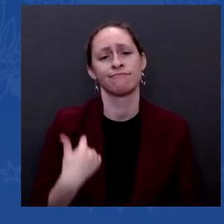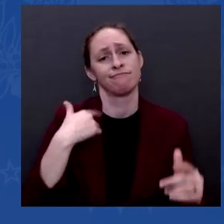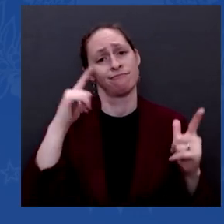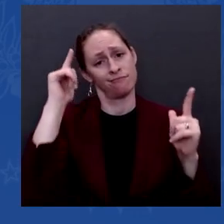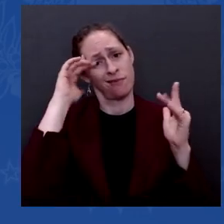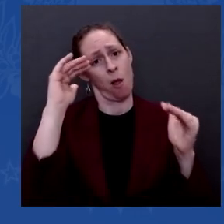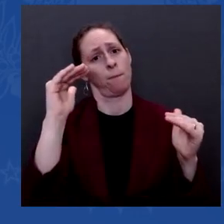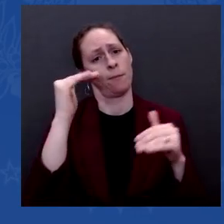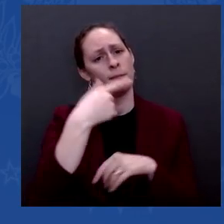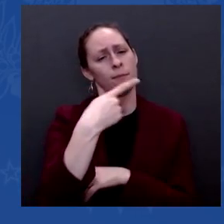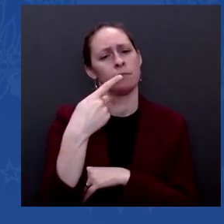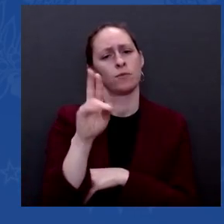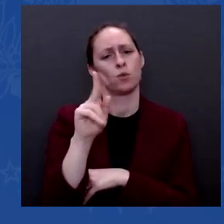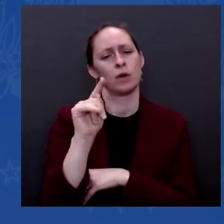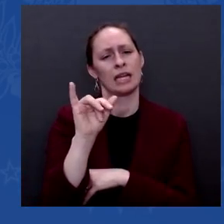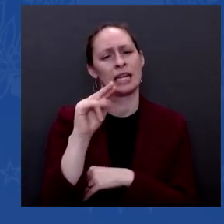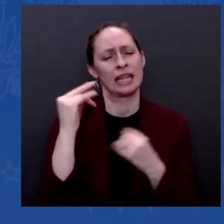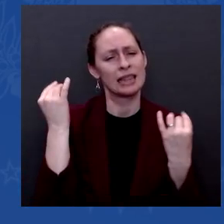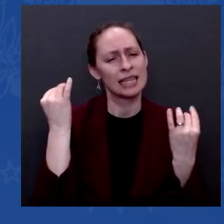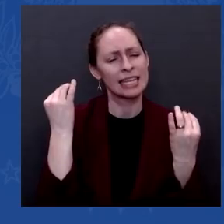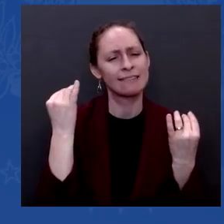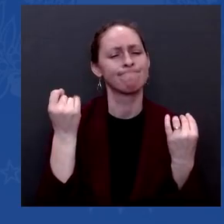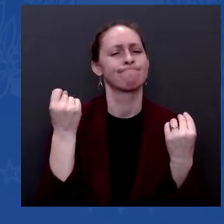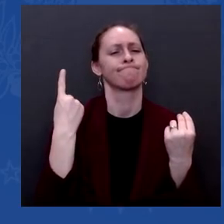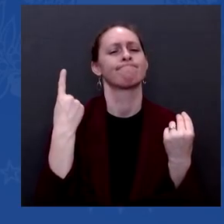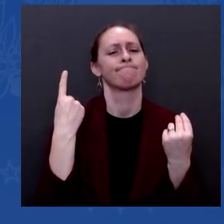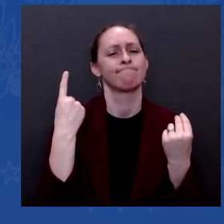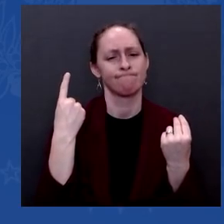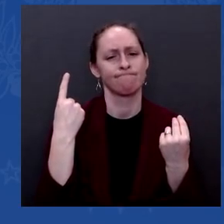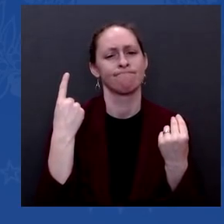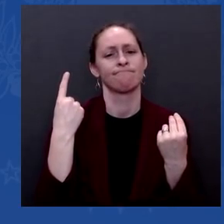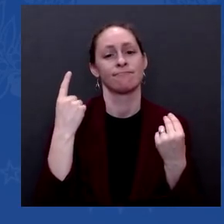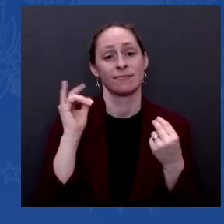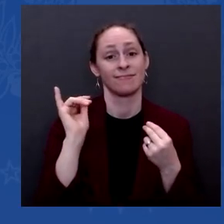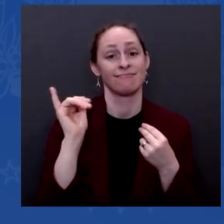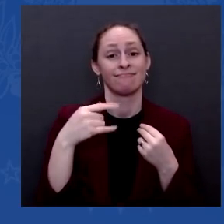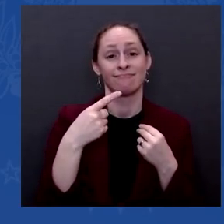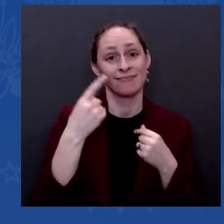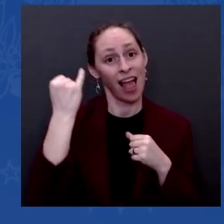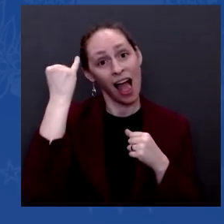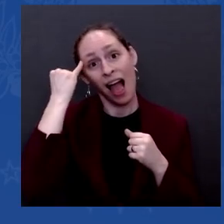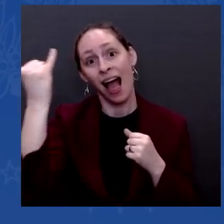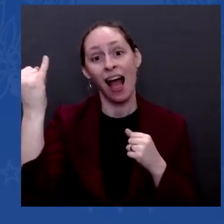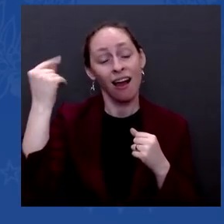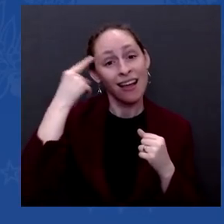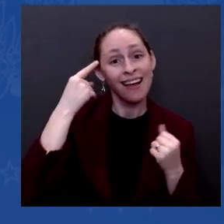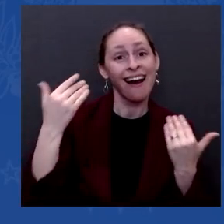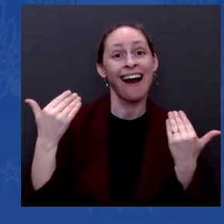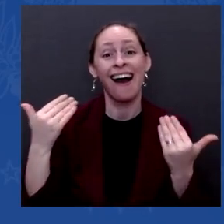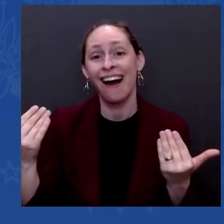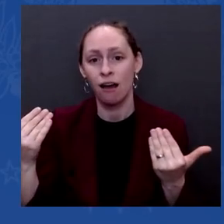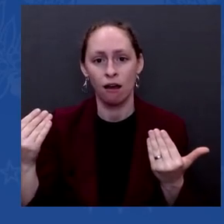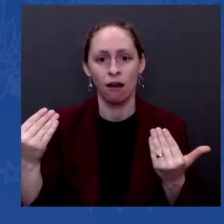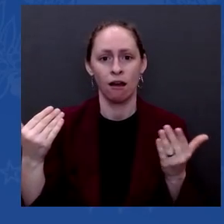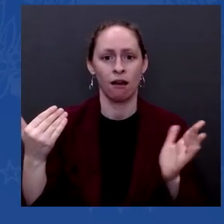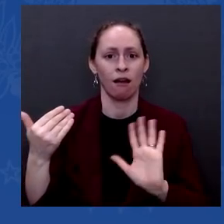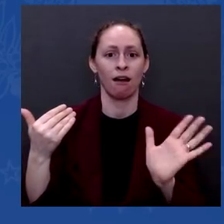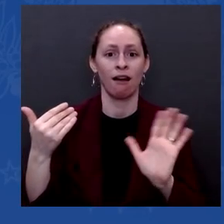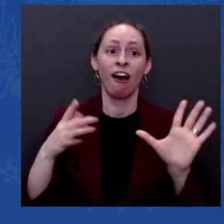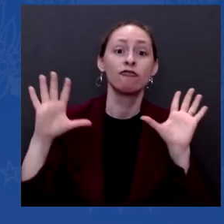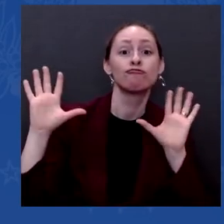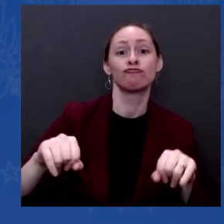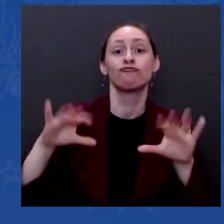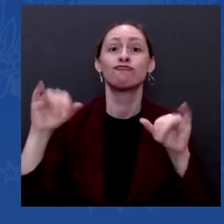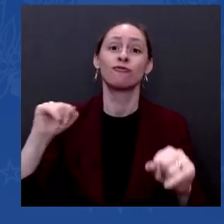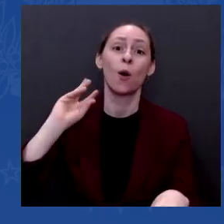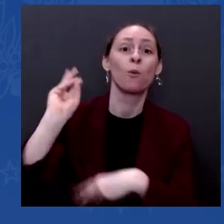war. He's not in a very good position to dominate the world. And so, I don't think he thinks that. But it